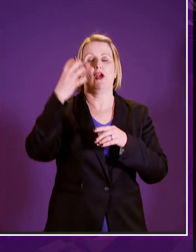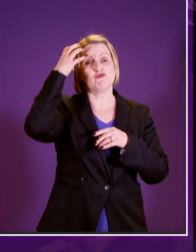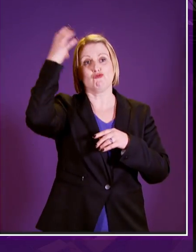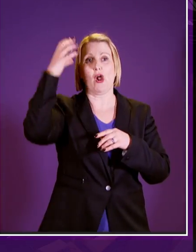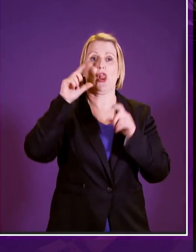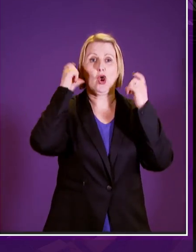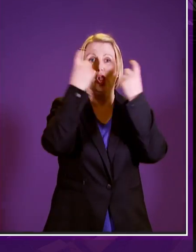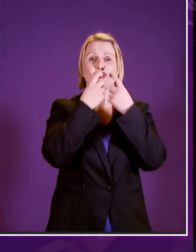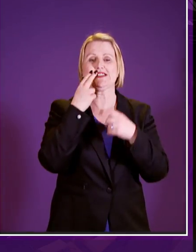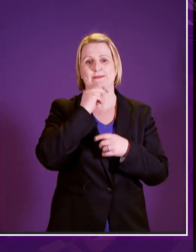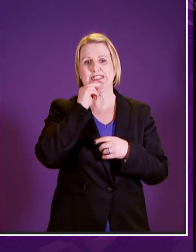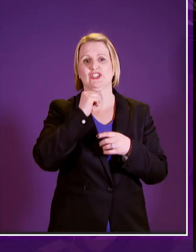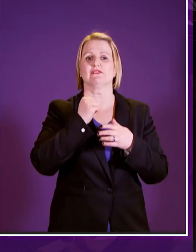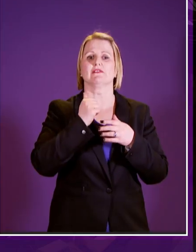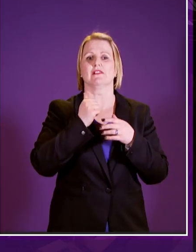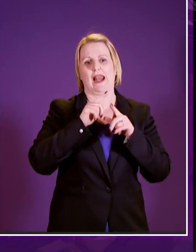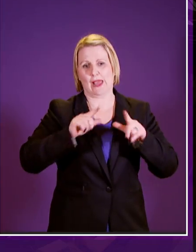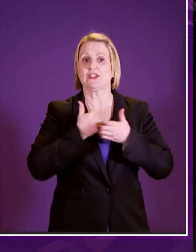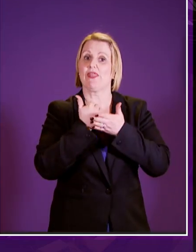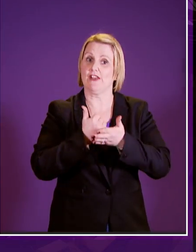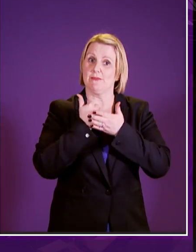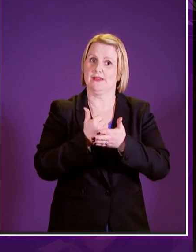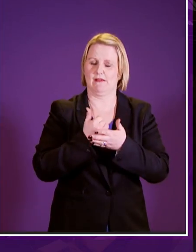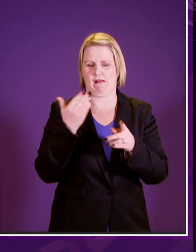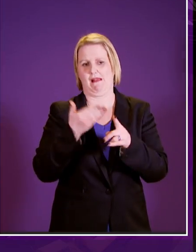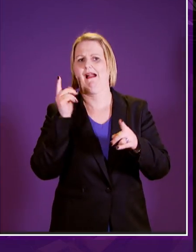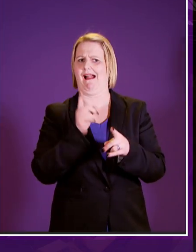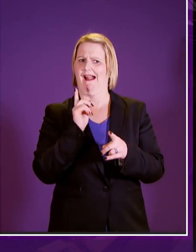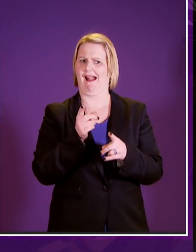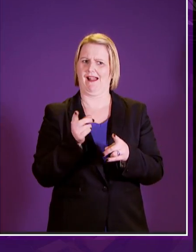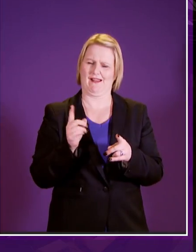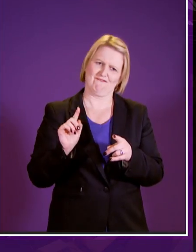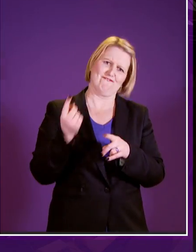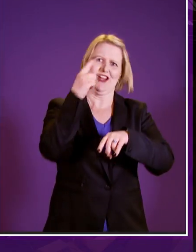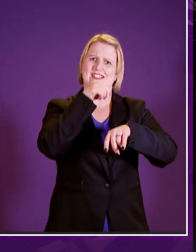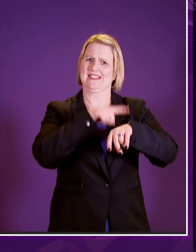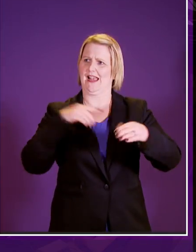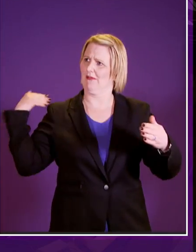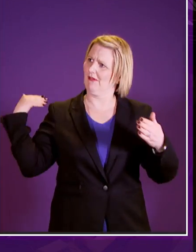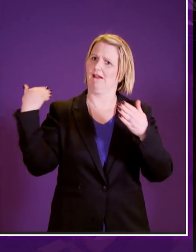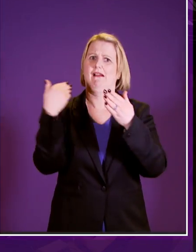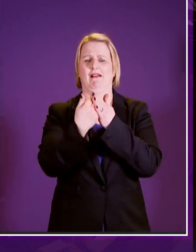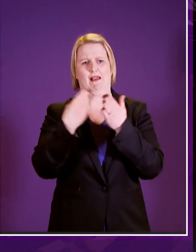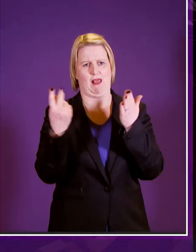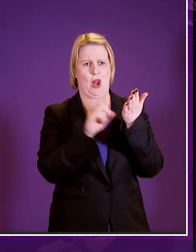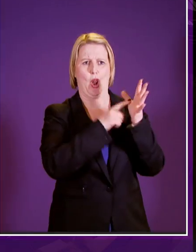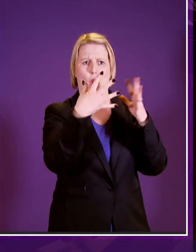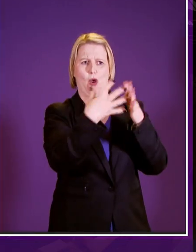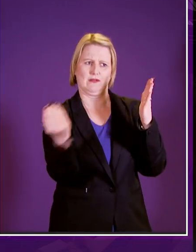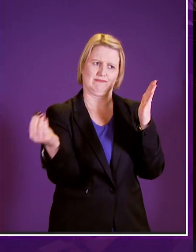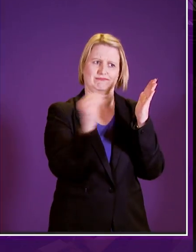language therapist recognizes is the first time inclusive communication has appeared in any legislation